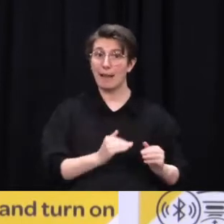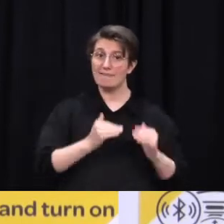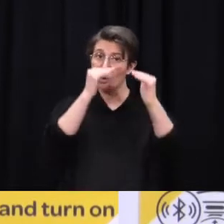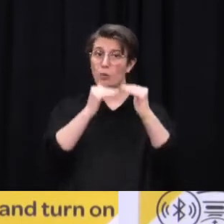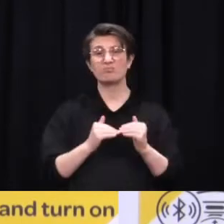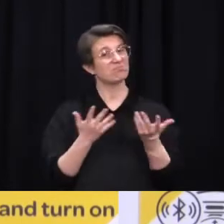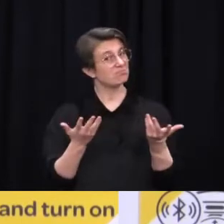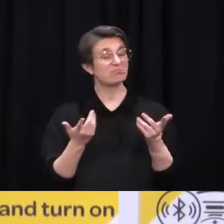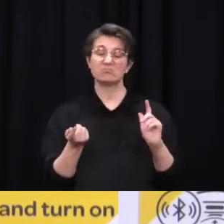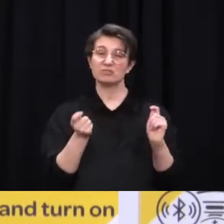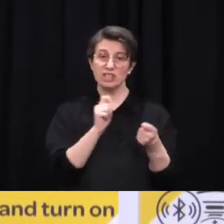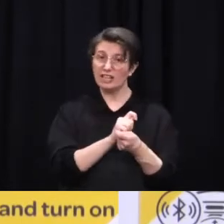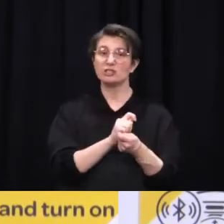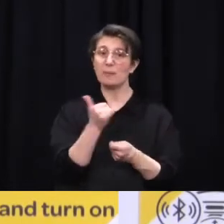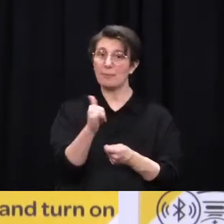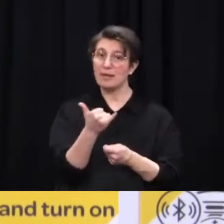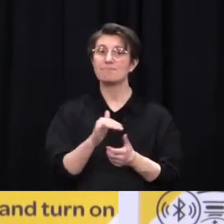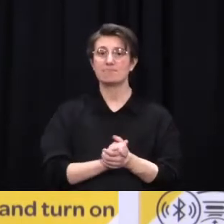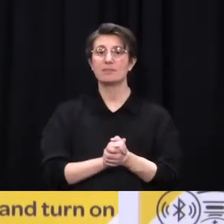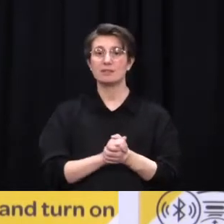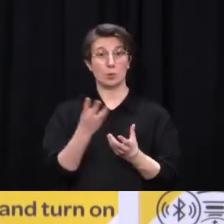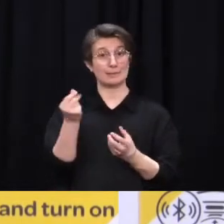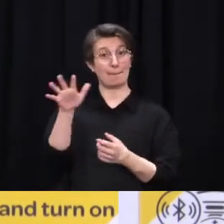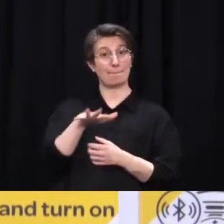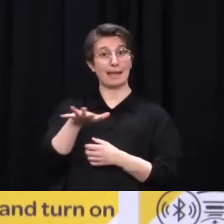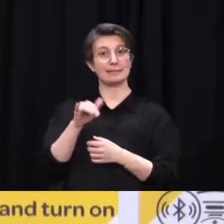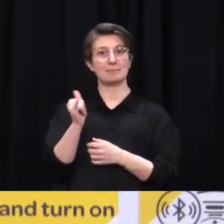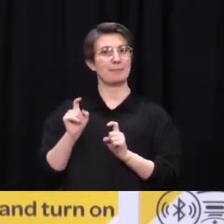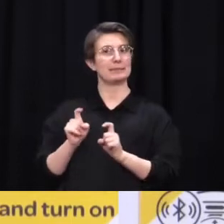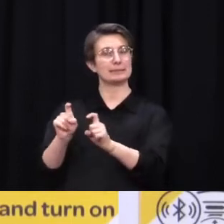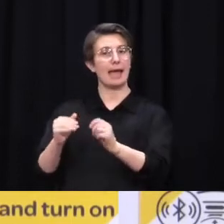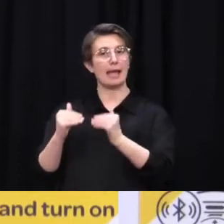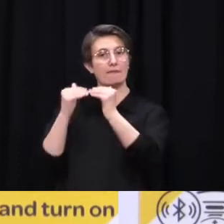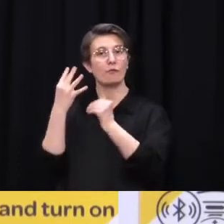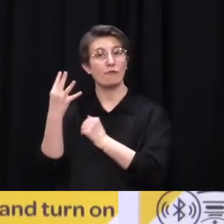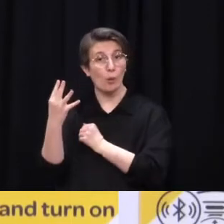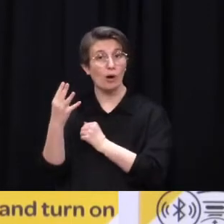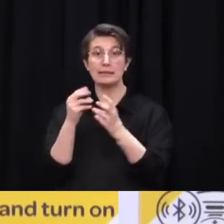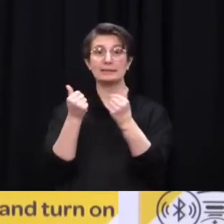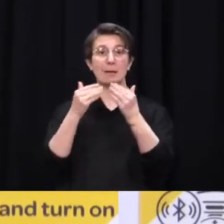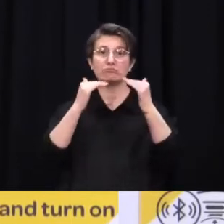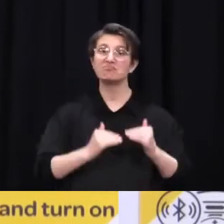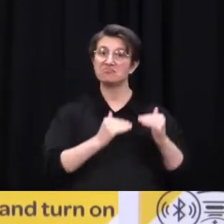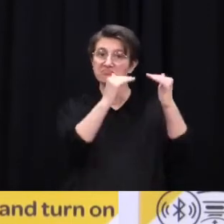we will know even more in 24 hours than we know now, there will be, there's potential for movement. Now, that movement may not happen immediately,